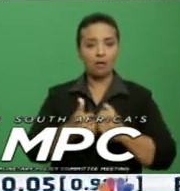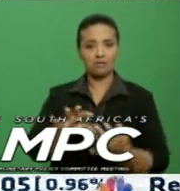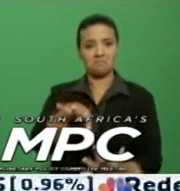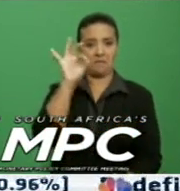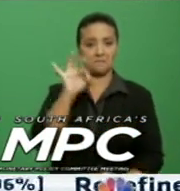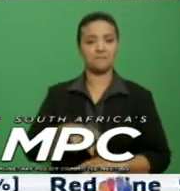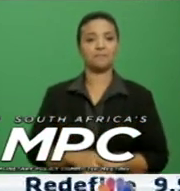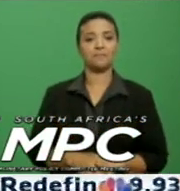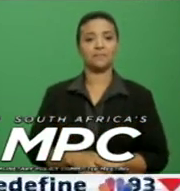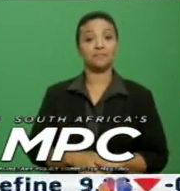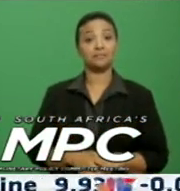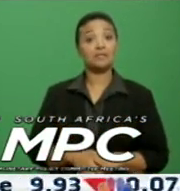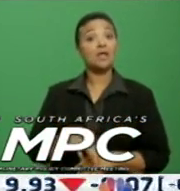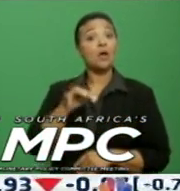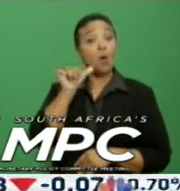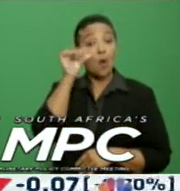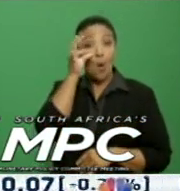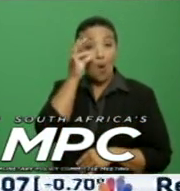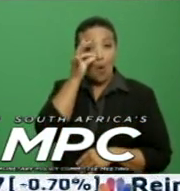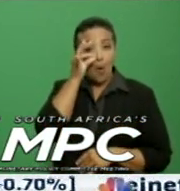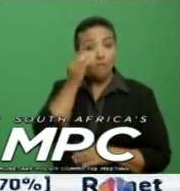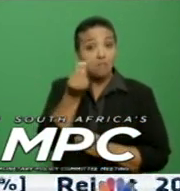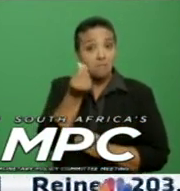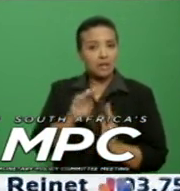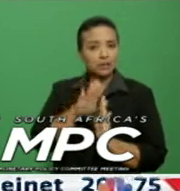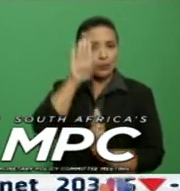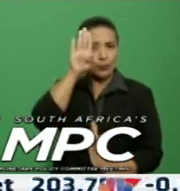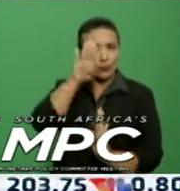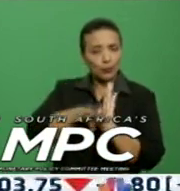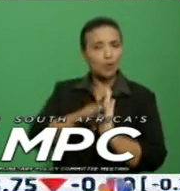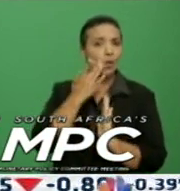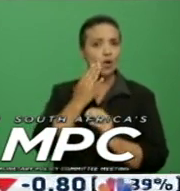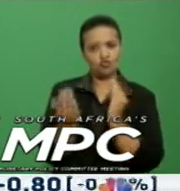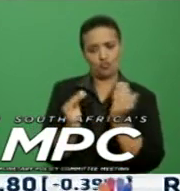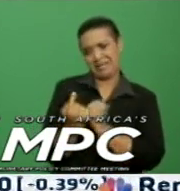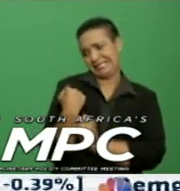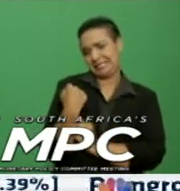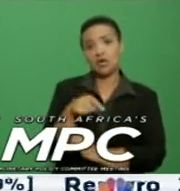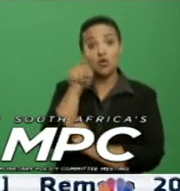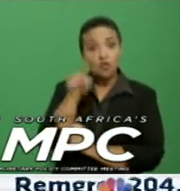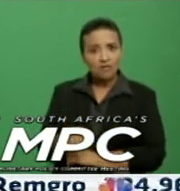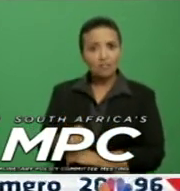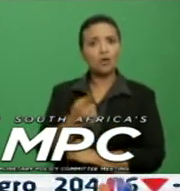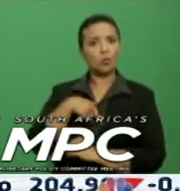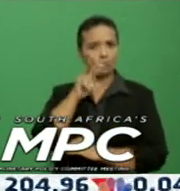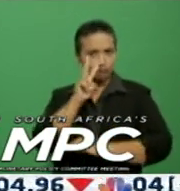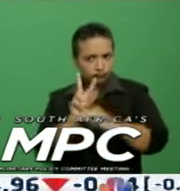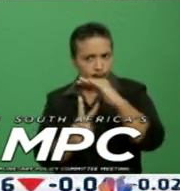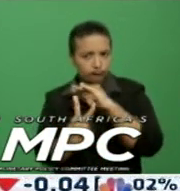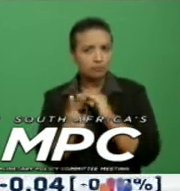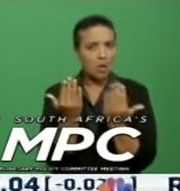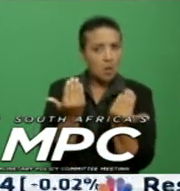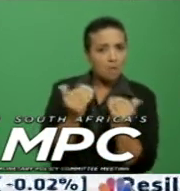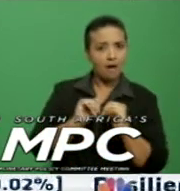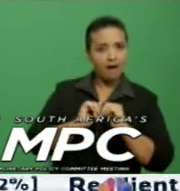Following a significant deadline in oil prices since November, the assumptions for Brent crude oil in the